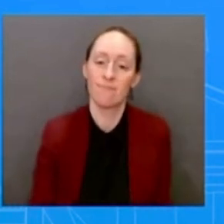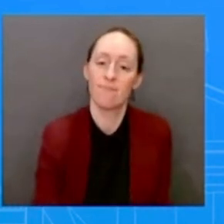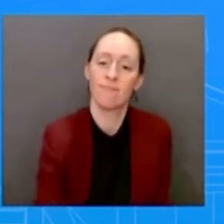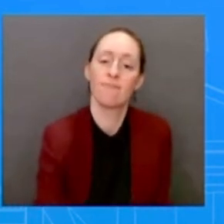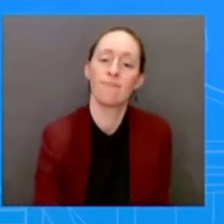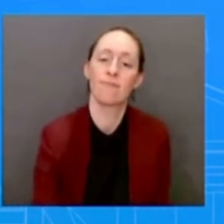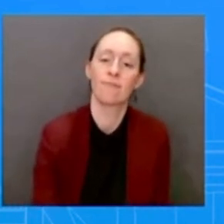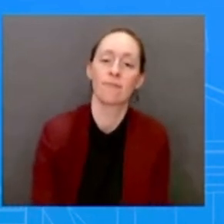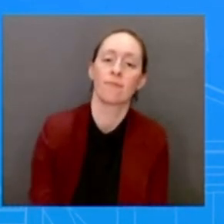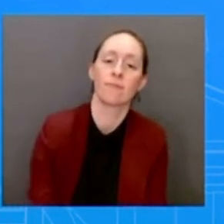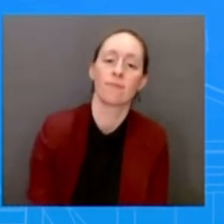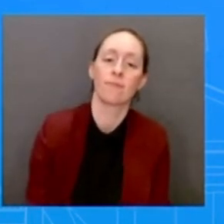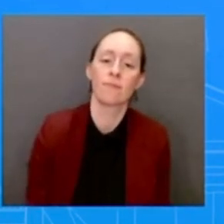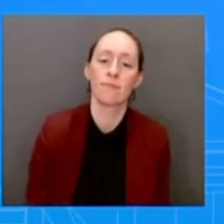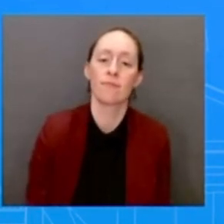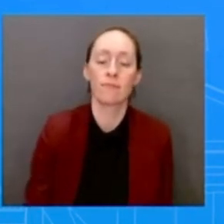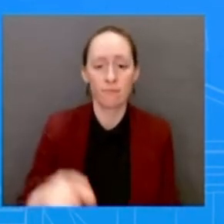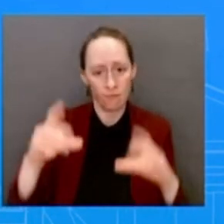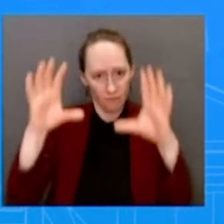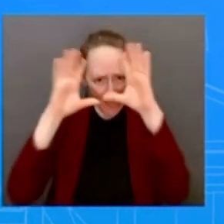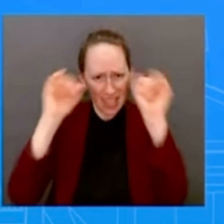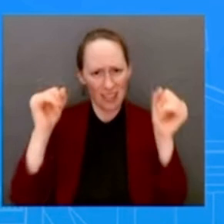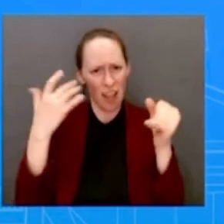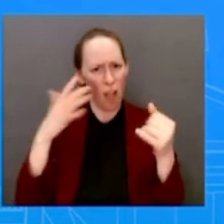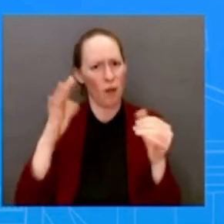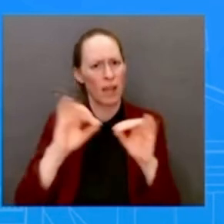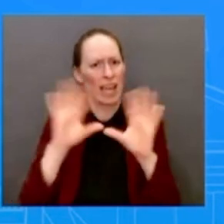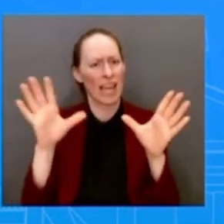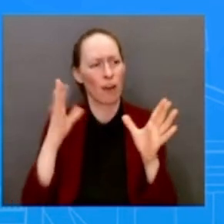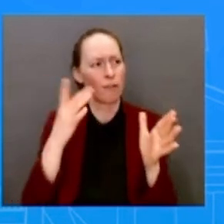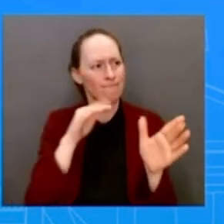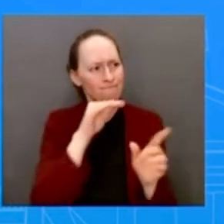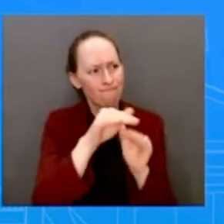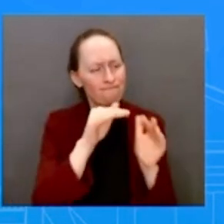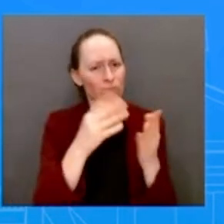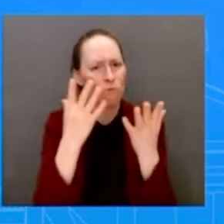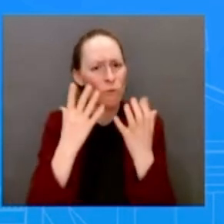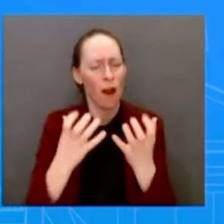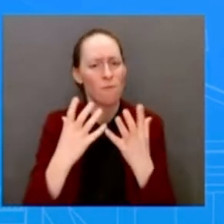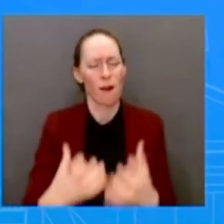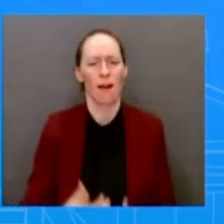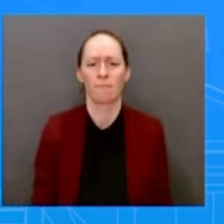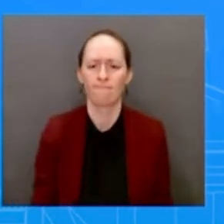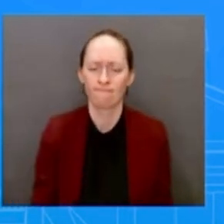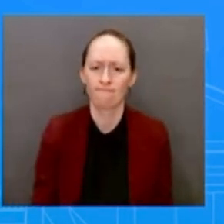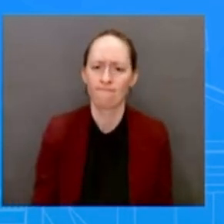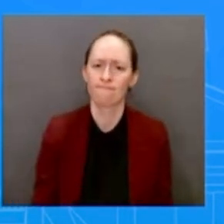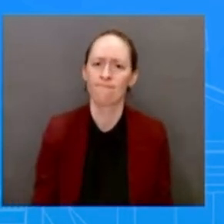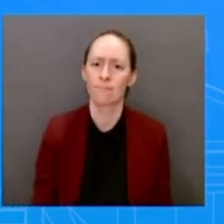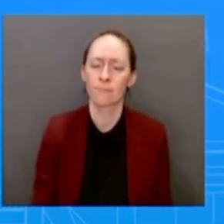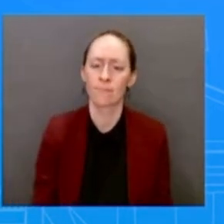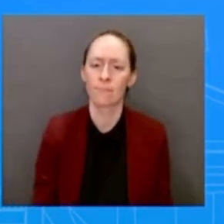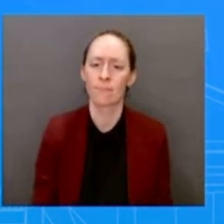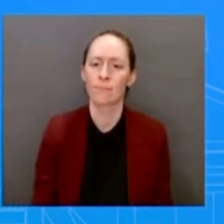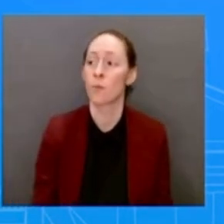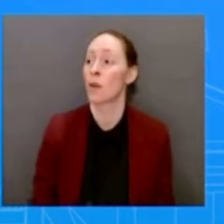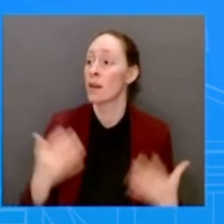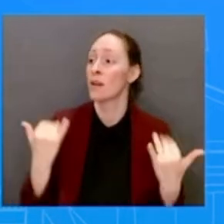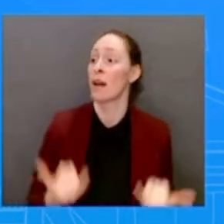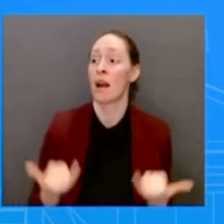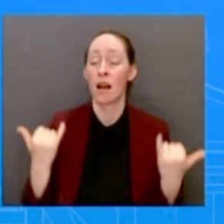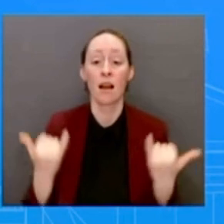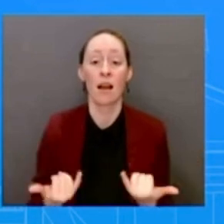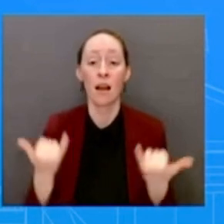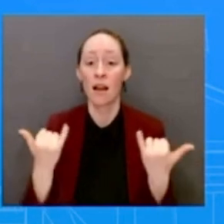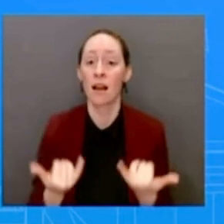strongly. And the way that we see it is that this is coming to the President's desk. This is not a legislation that he put forward. D